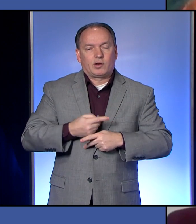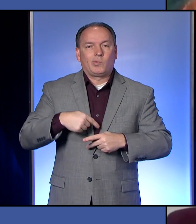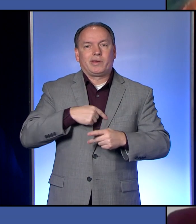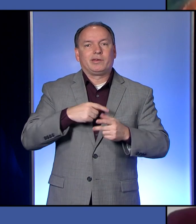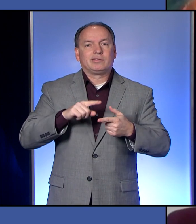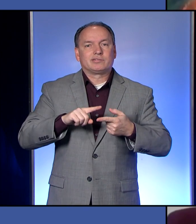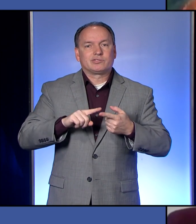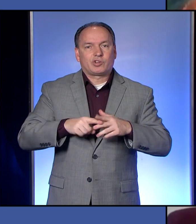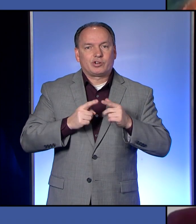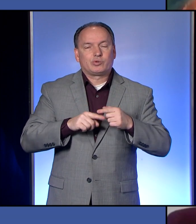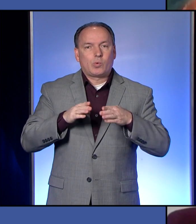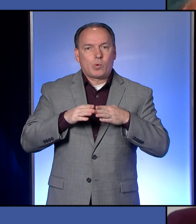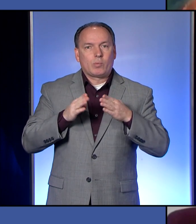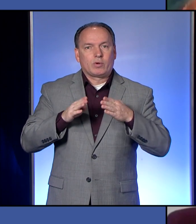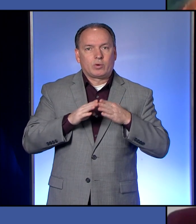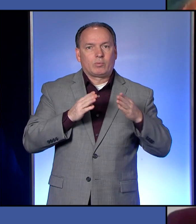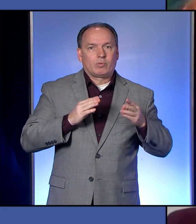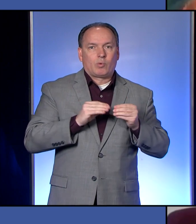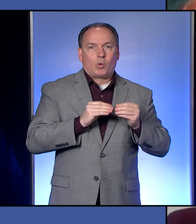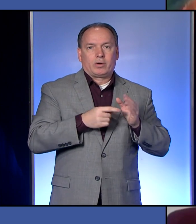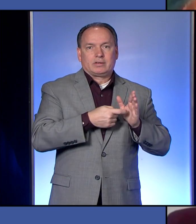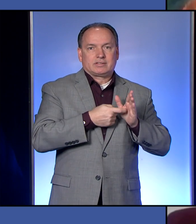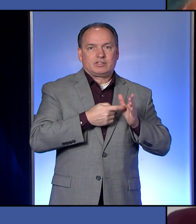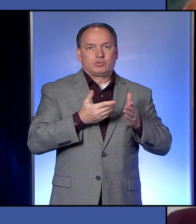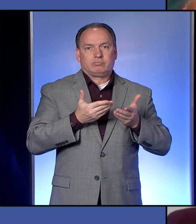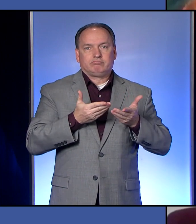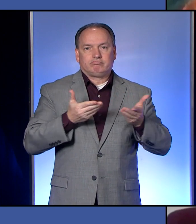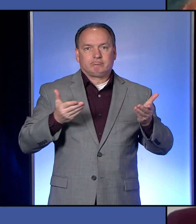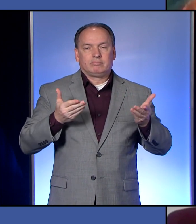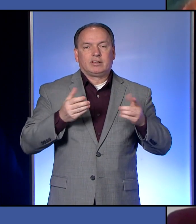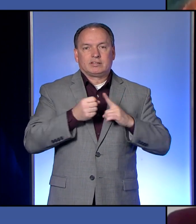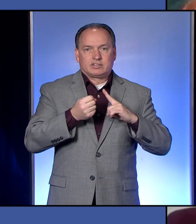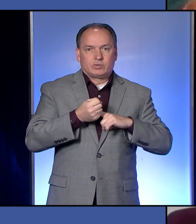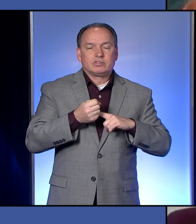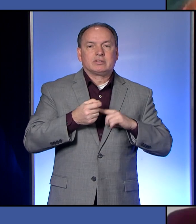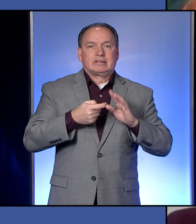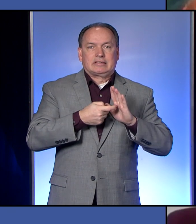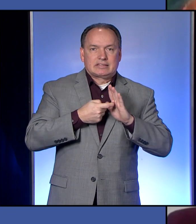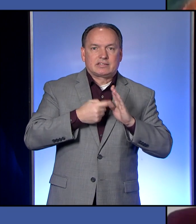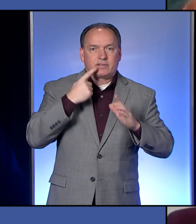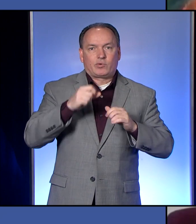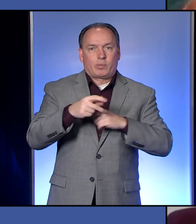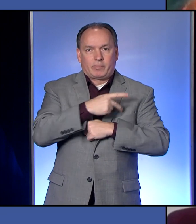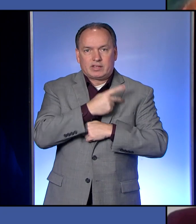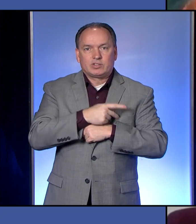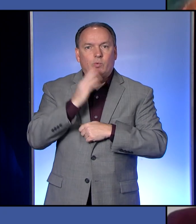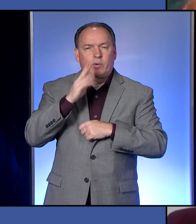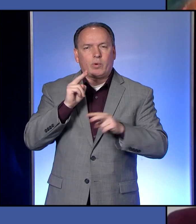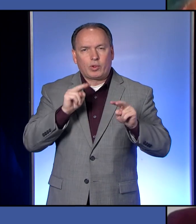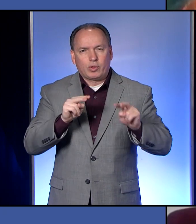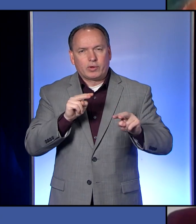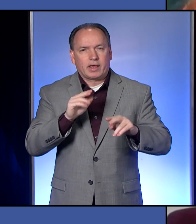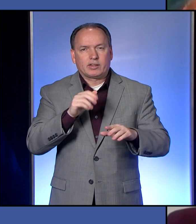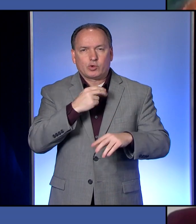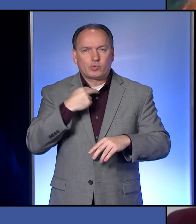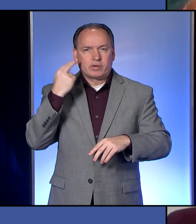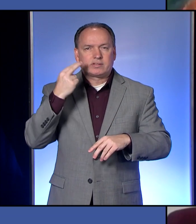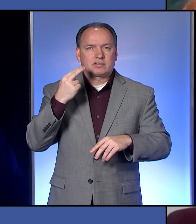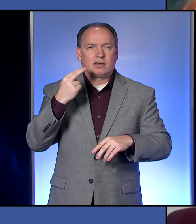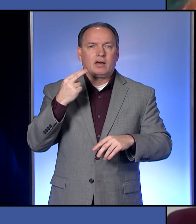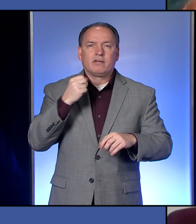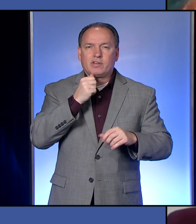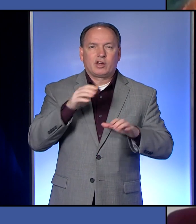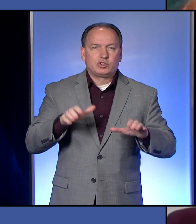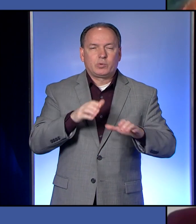roll, um, out some of those essential cases and the necessity, um, for the patients, we're going to look at the risk of not doing the